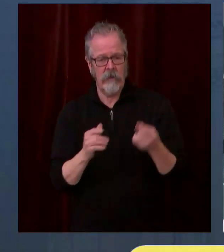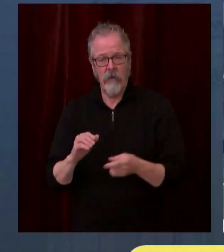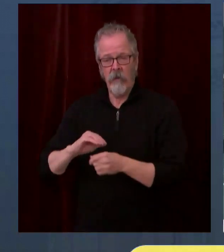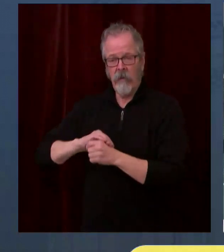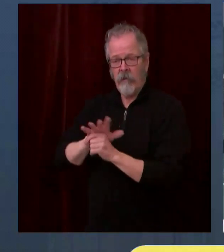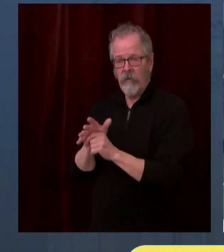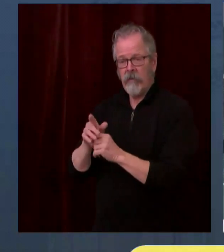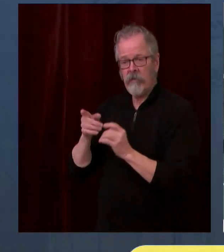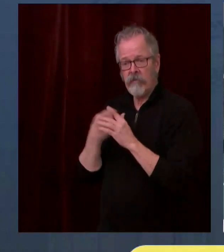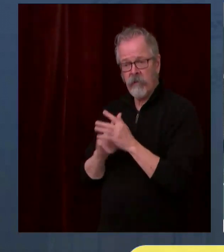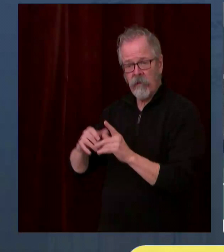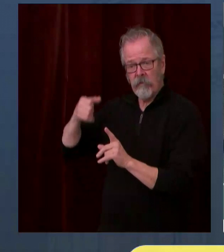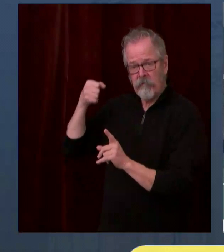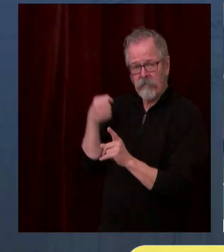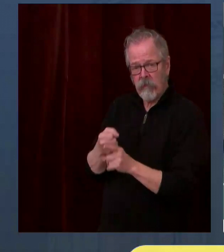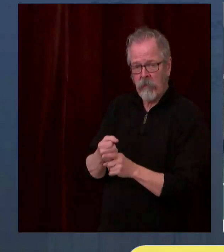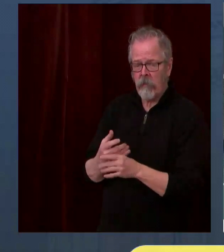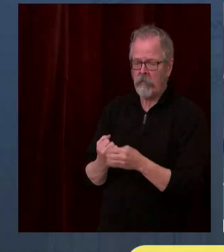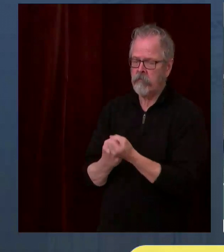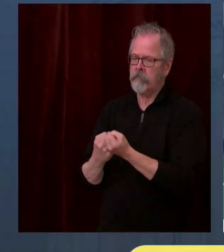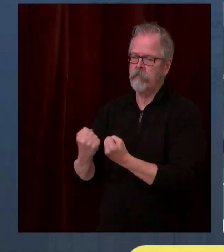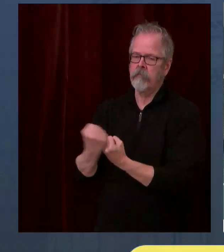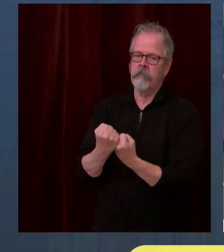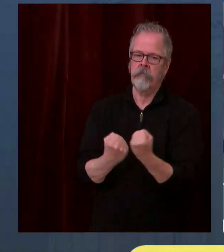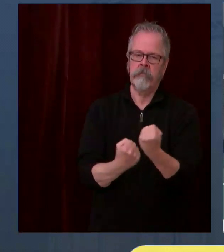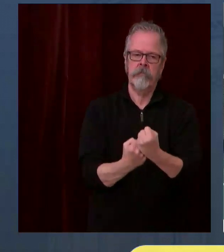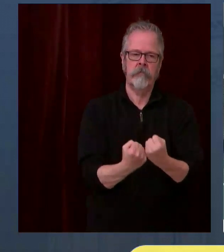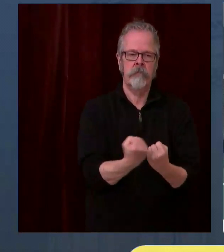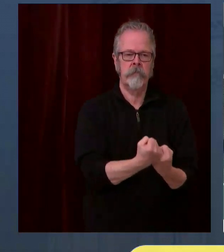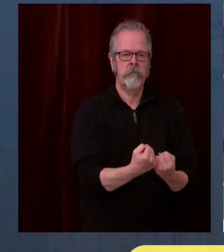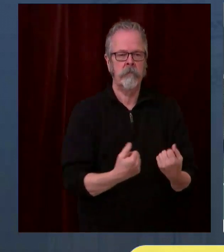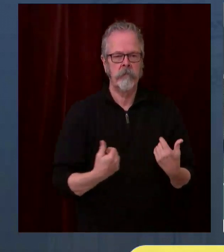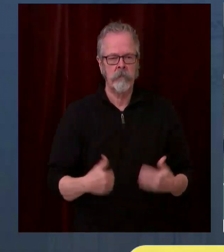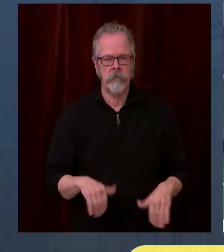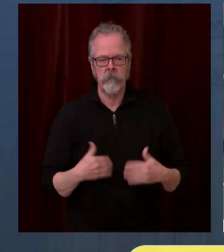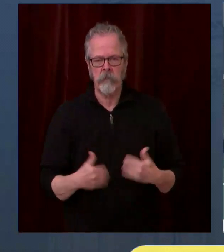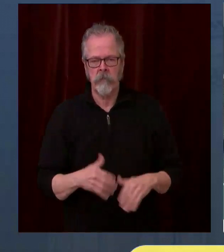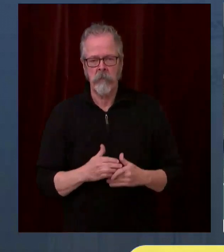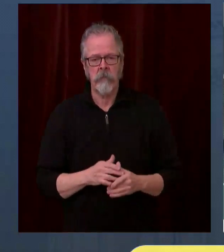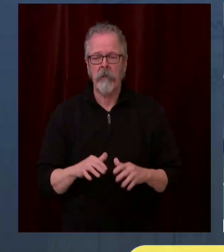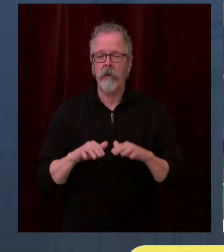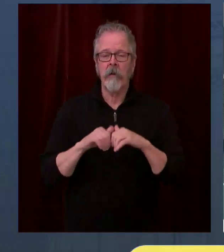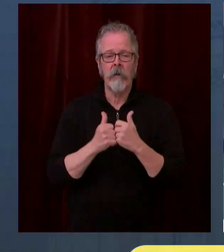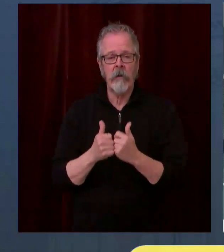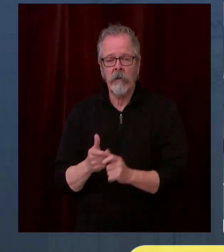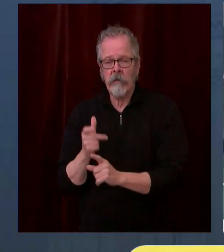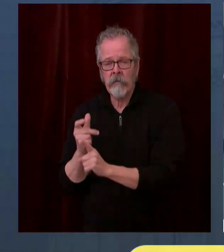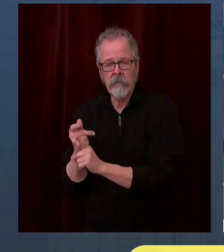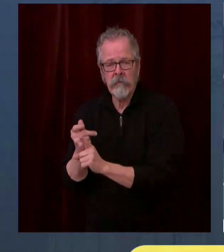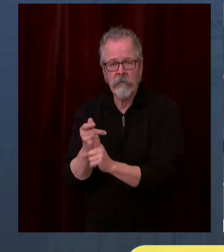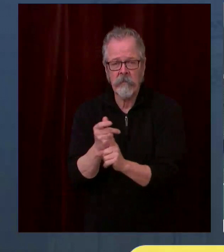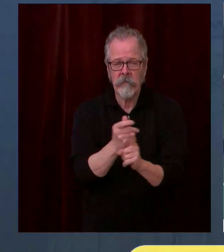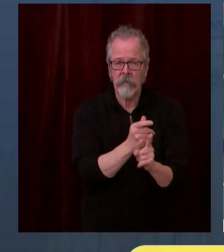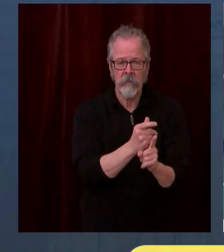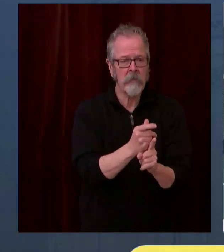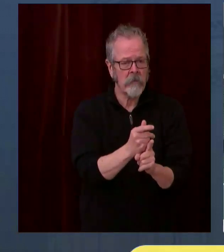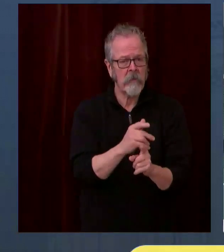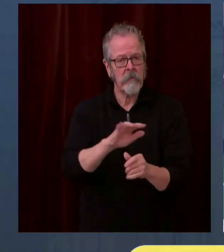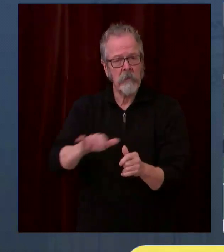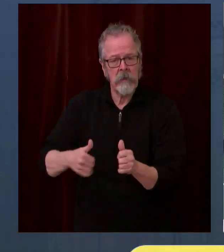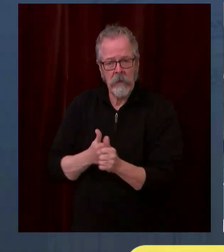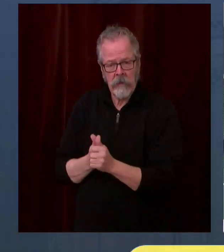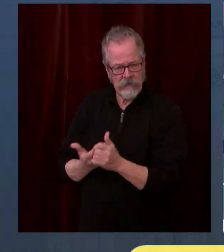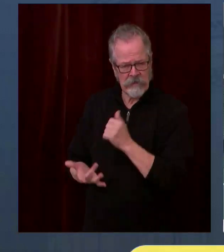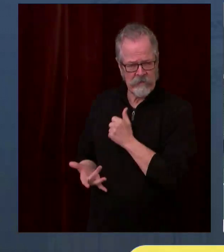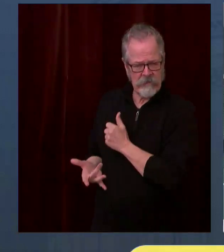technology plays a role in the distribution of vaccines, as it basically does in the distribution of everything in the